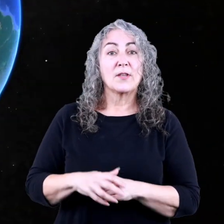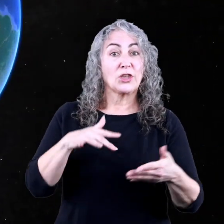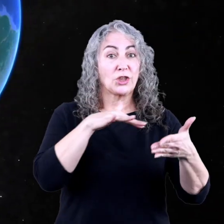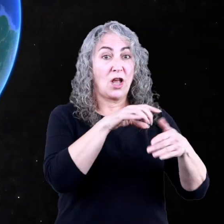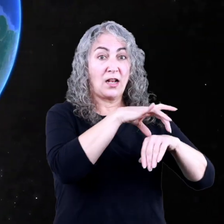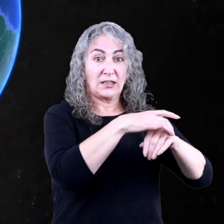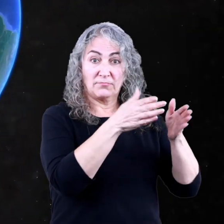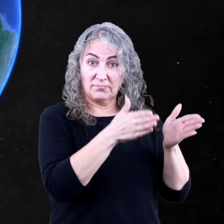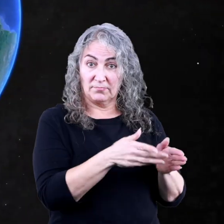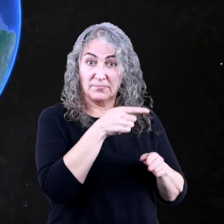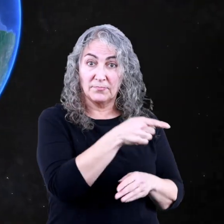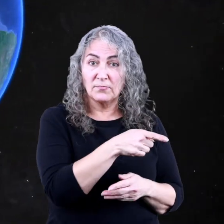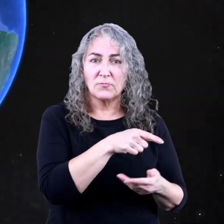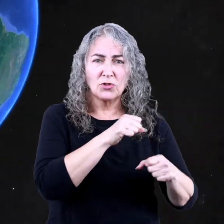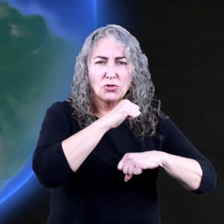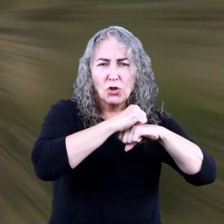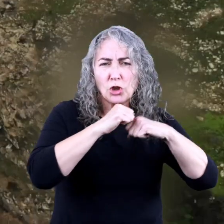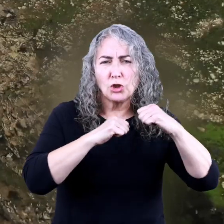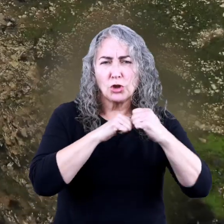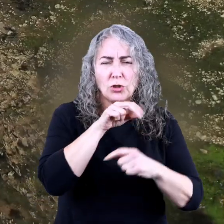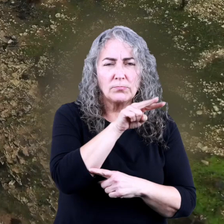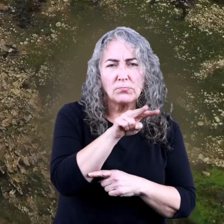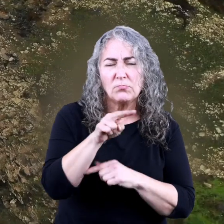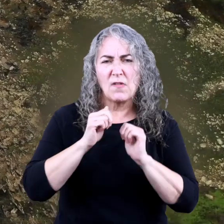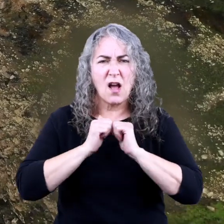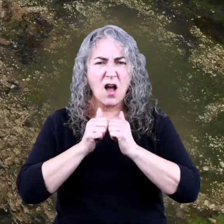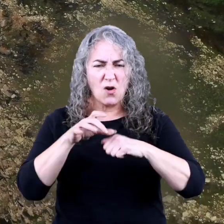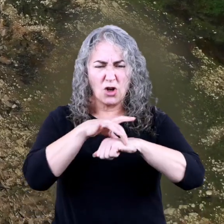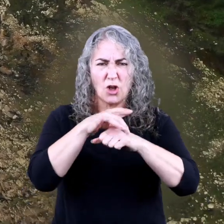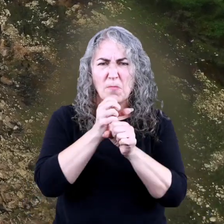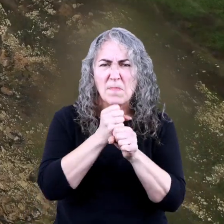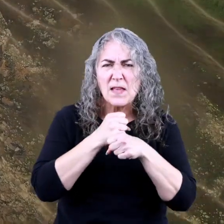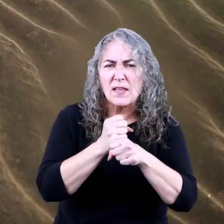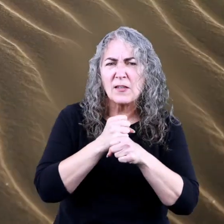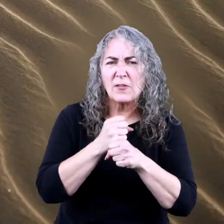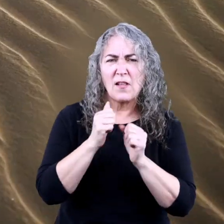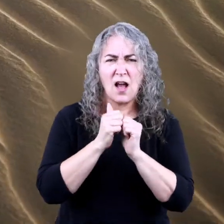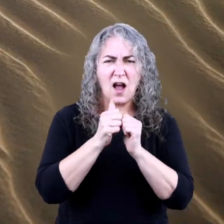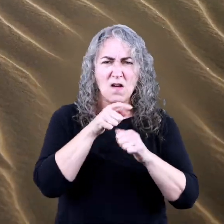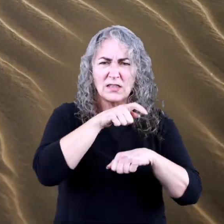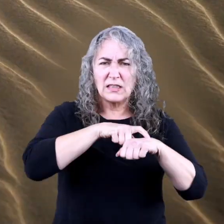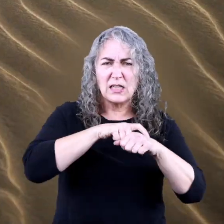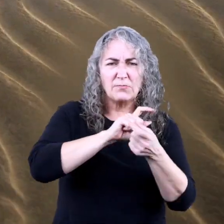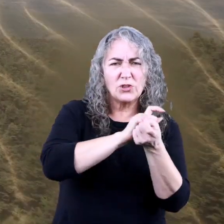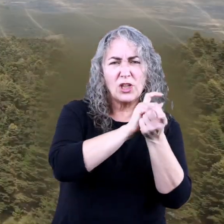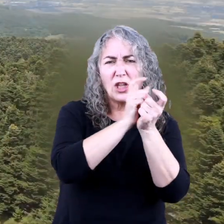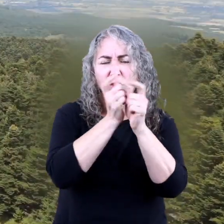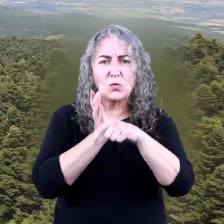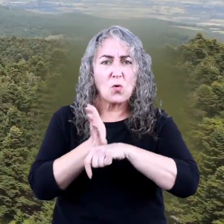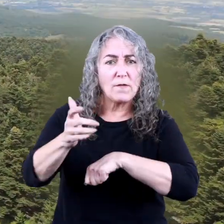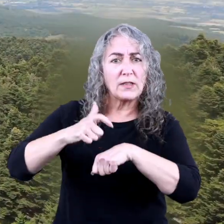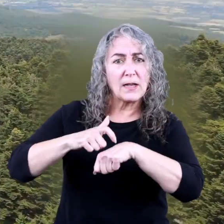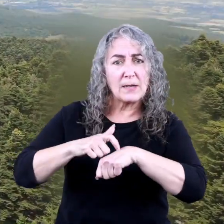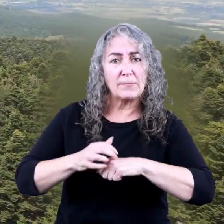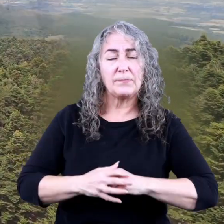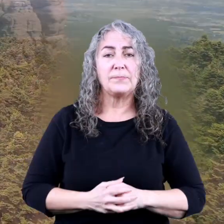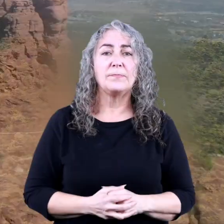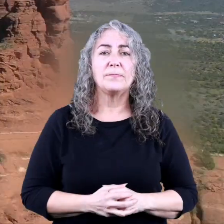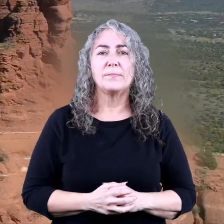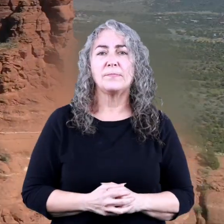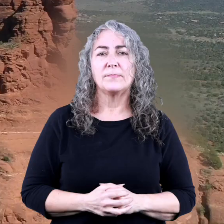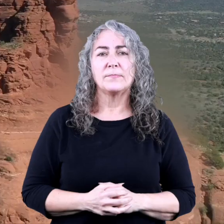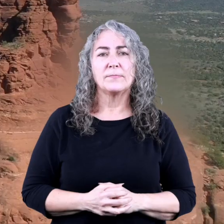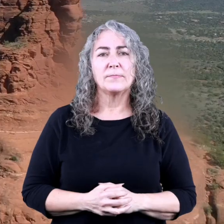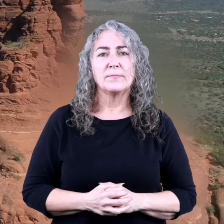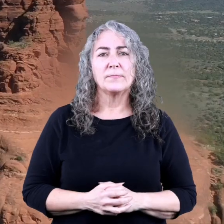Geologists look at the structure of our earth, how it was made, and how it has changed over